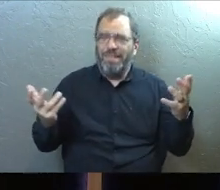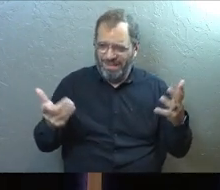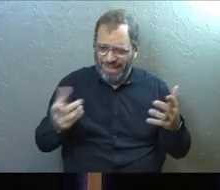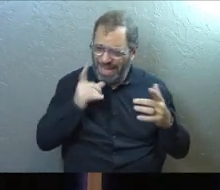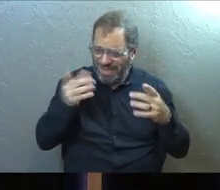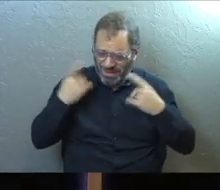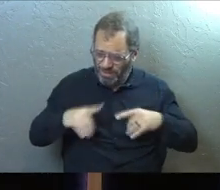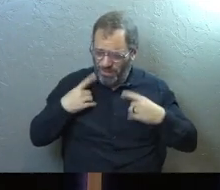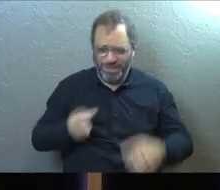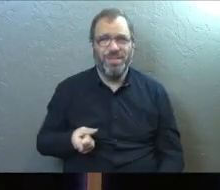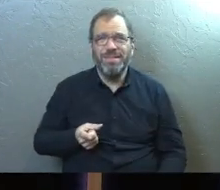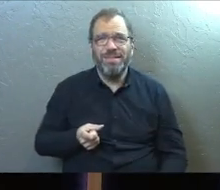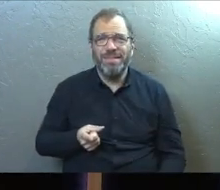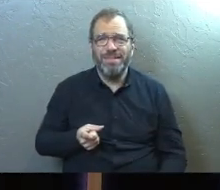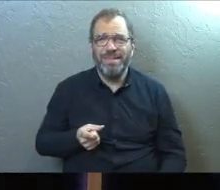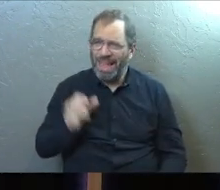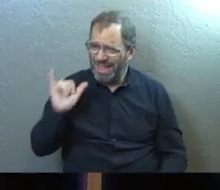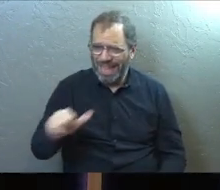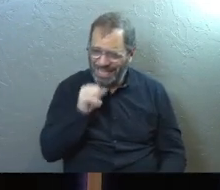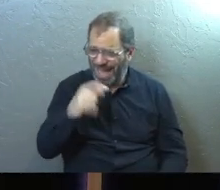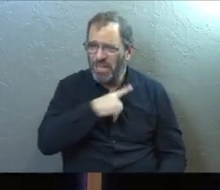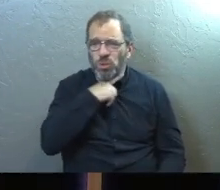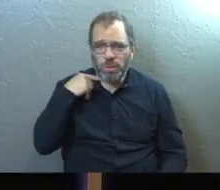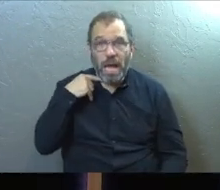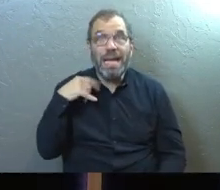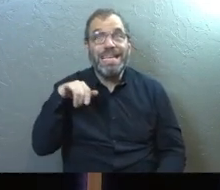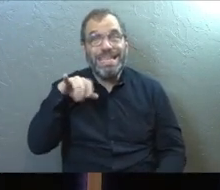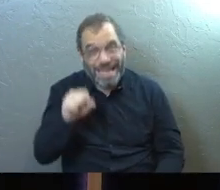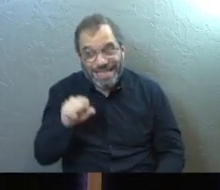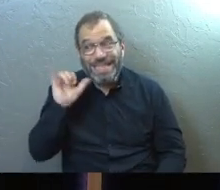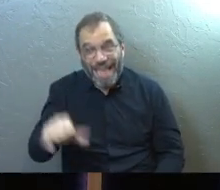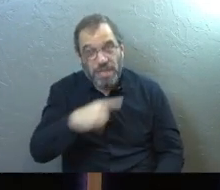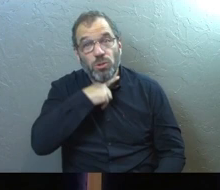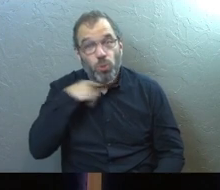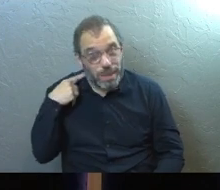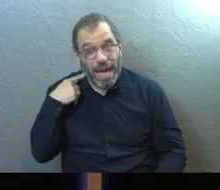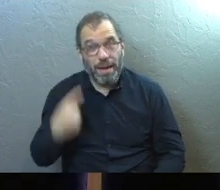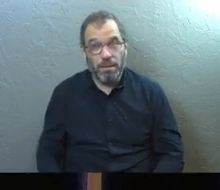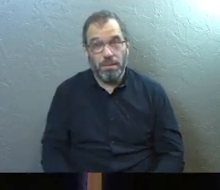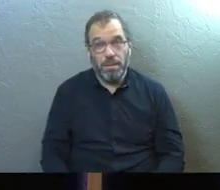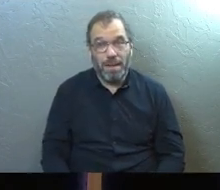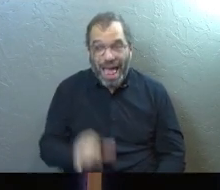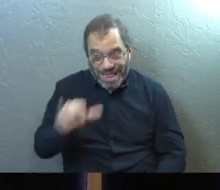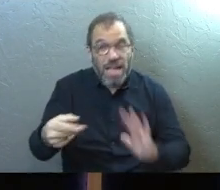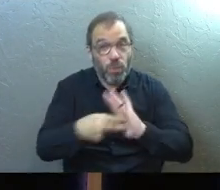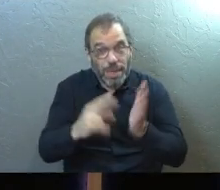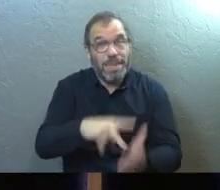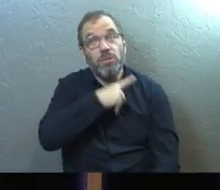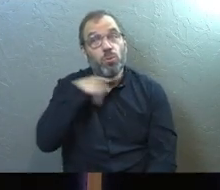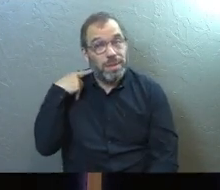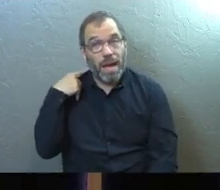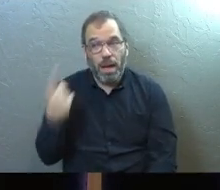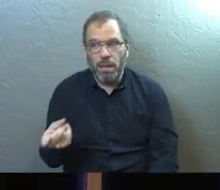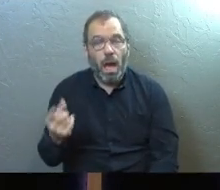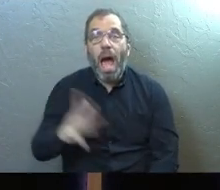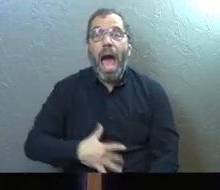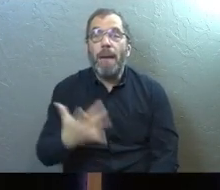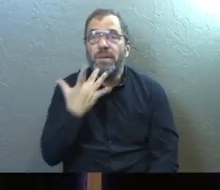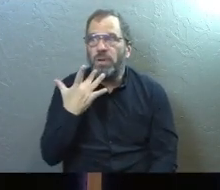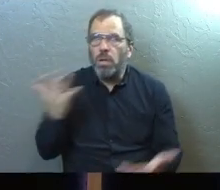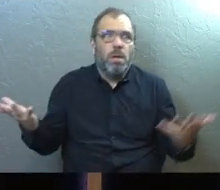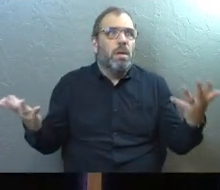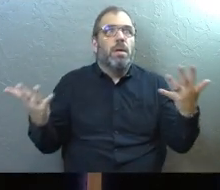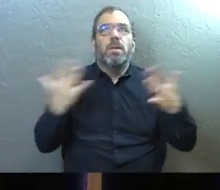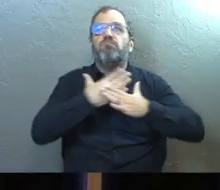that's not depression. That's not suicide. Yeah, it is. That's what he's talking about. We would rather